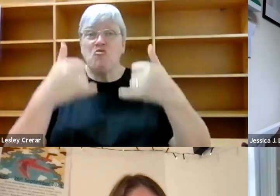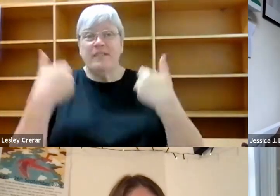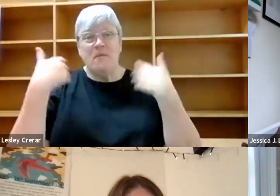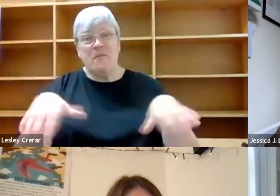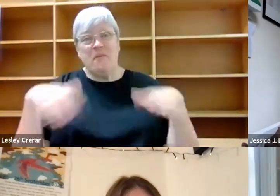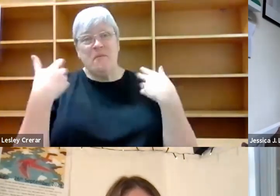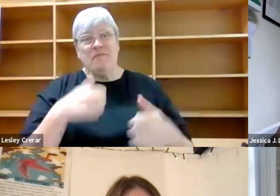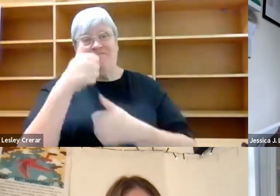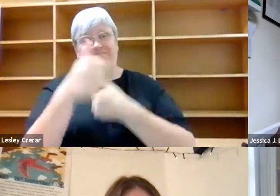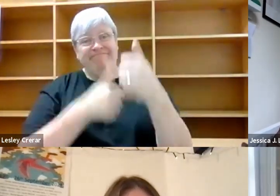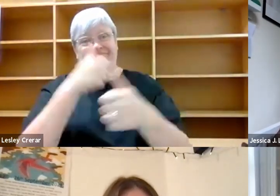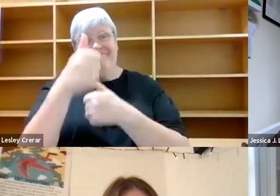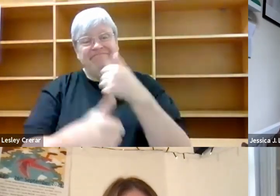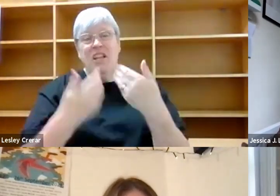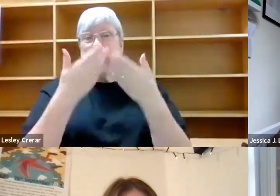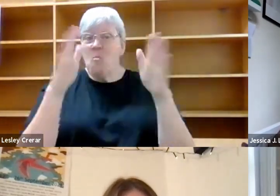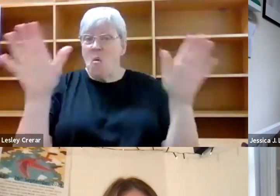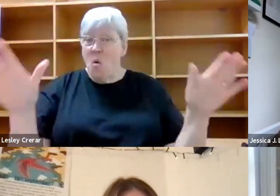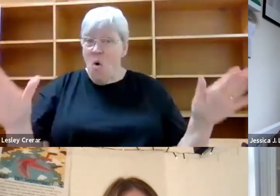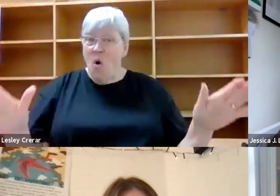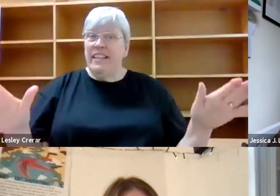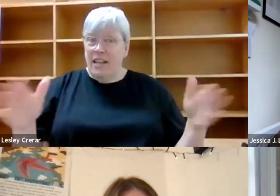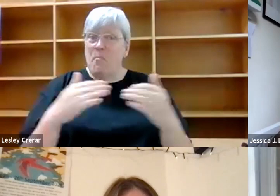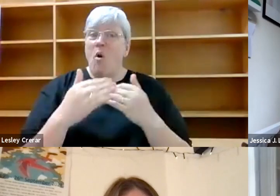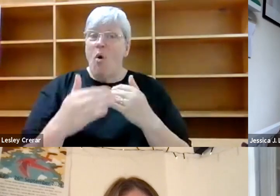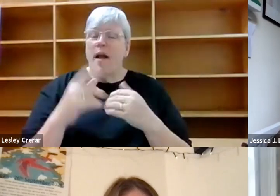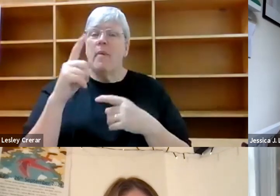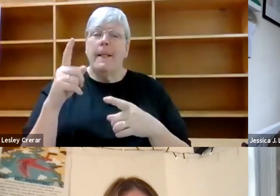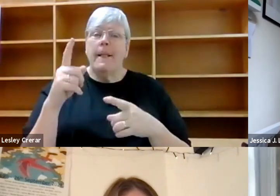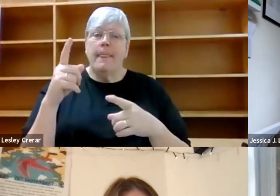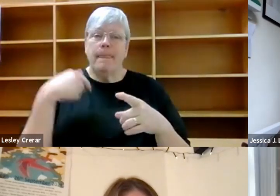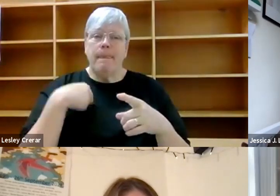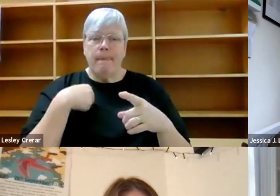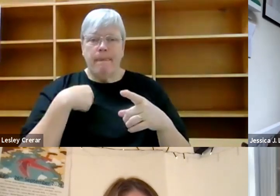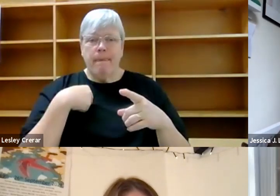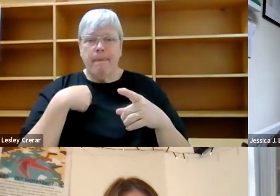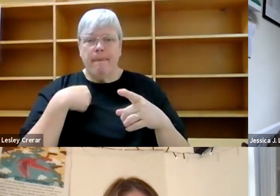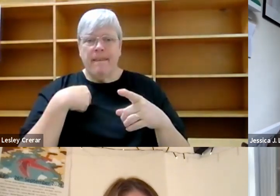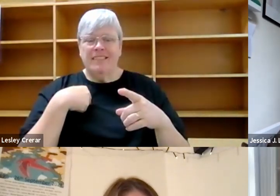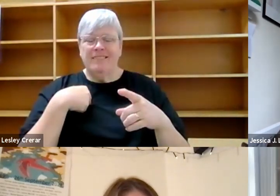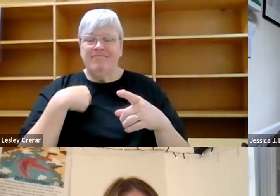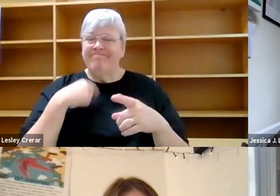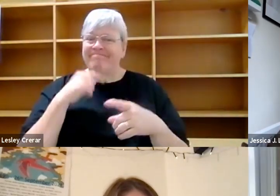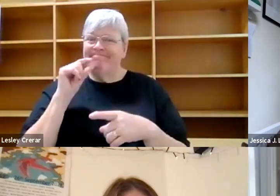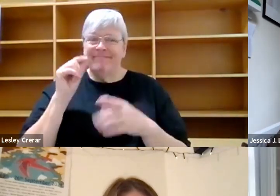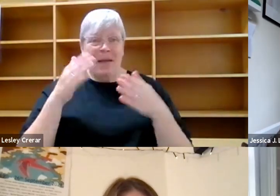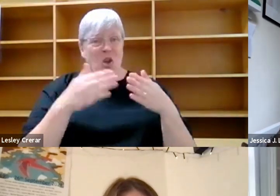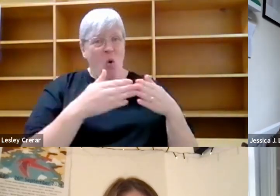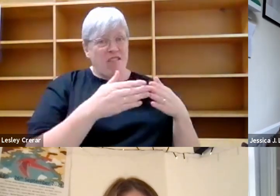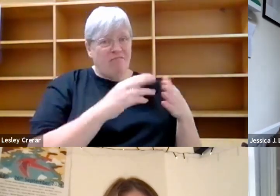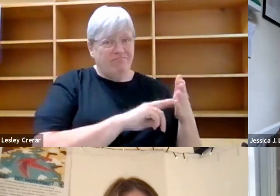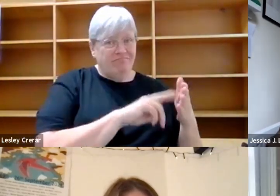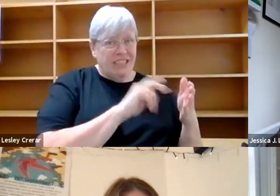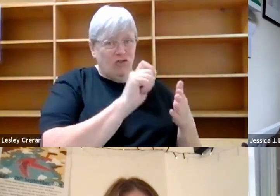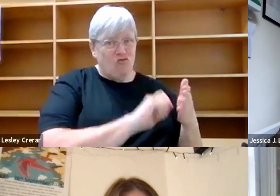as broadening that church even further. Um, I sit in a funny little corner of nature writing. Um,